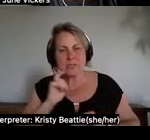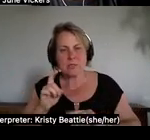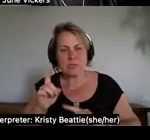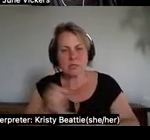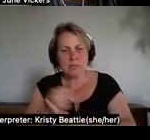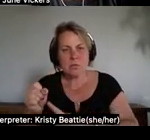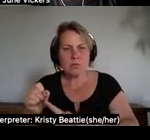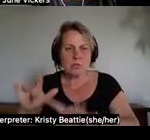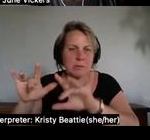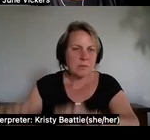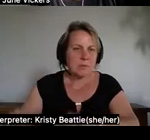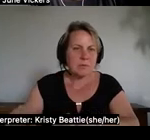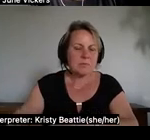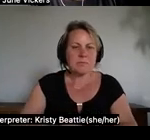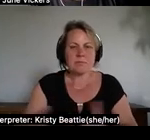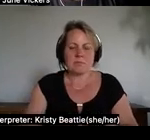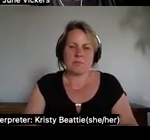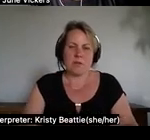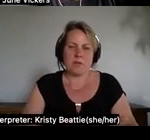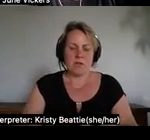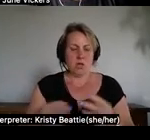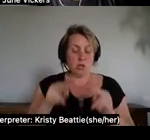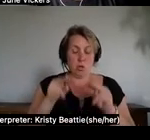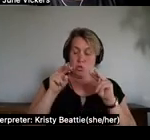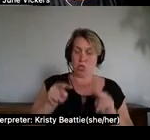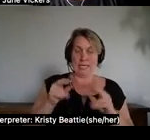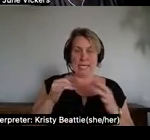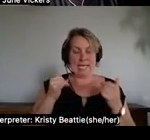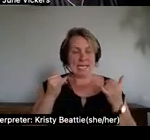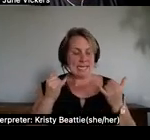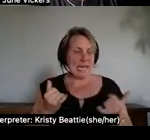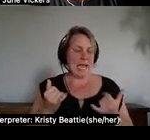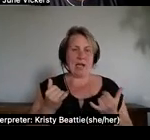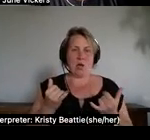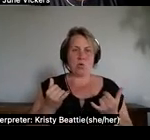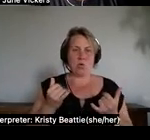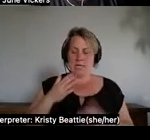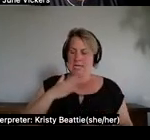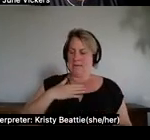so looking at this intergenerationally i understand